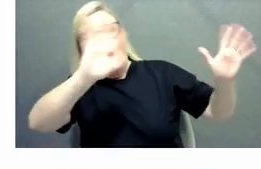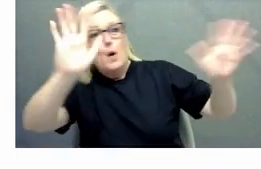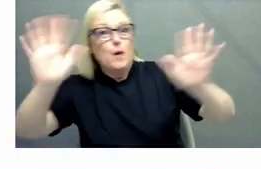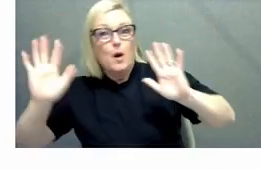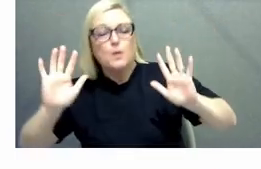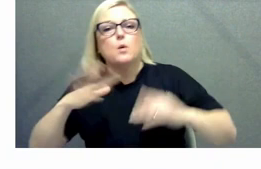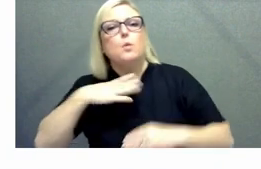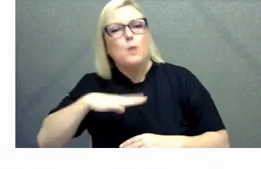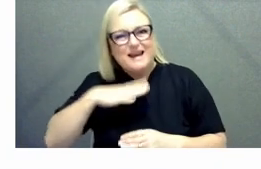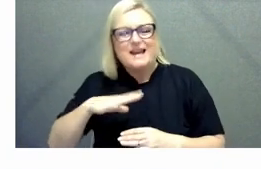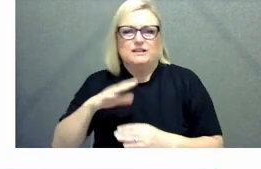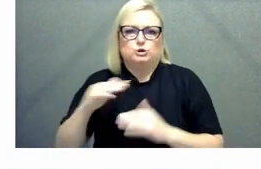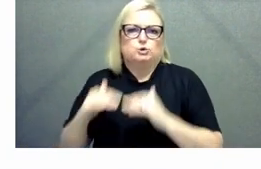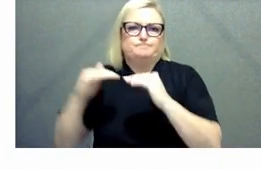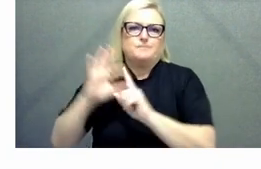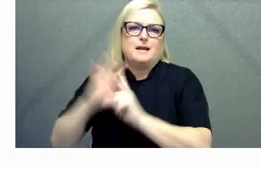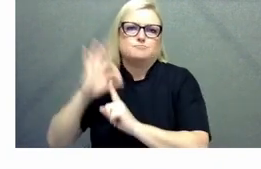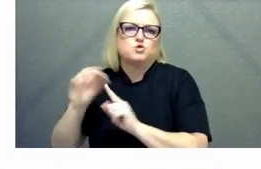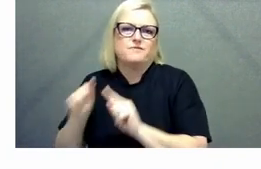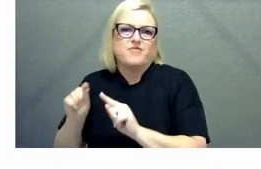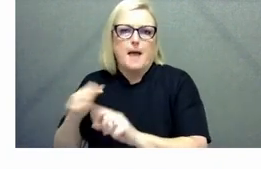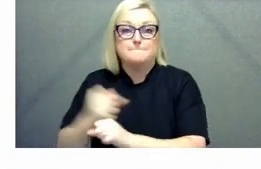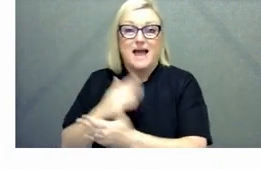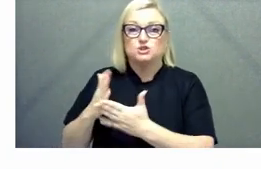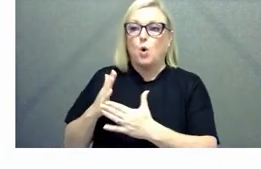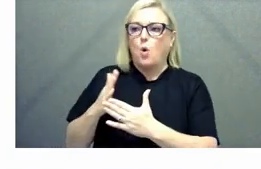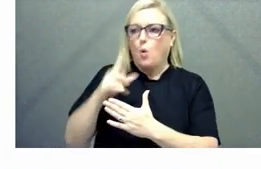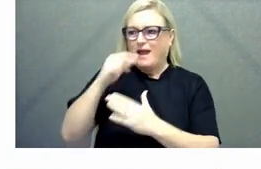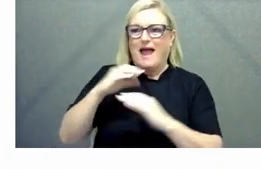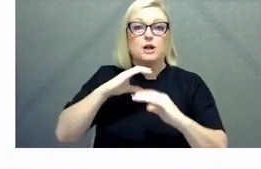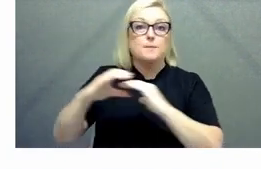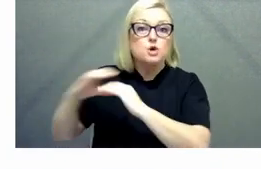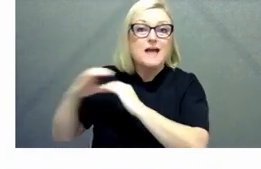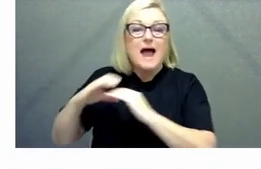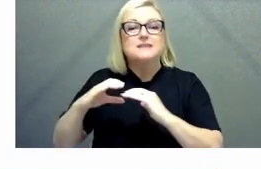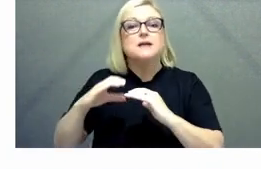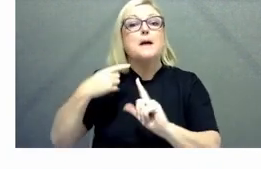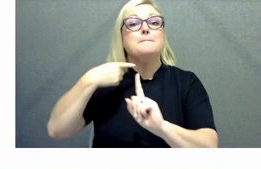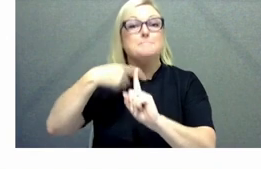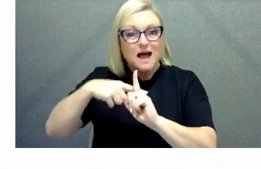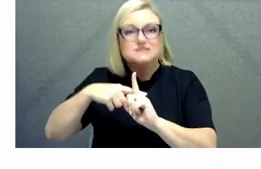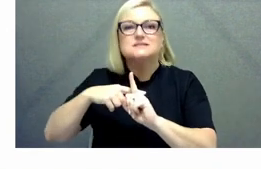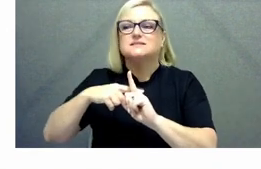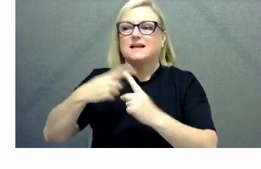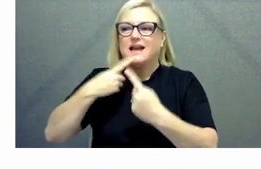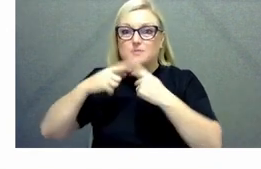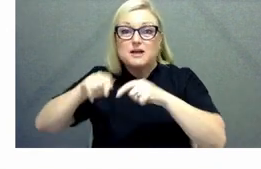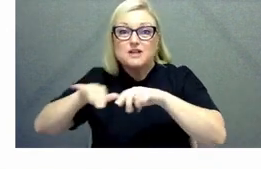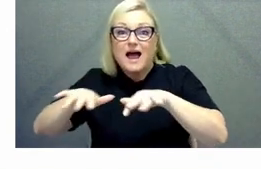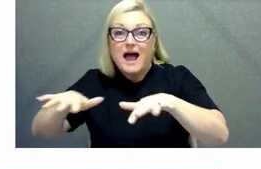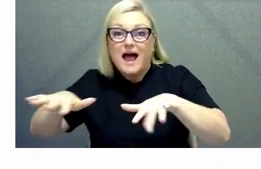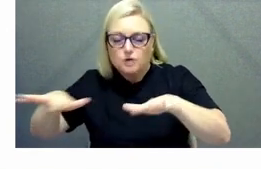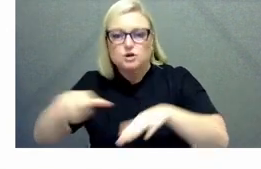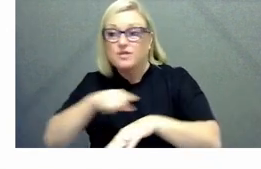more to do in terms of communication and stakeholder engagement you know getting the word out helping people understand